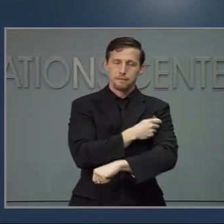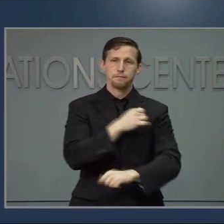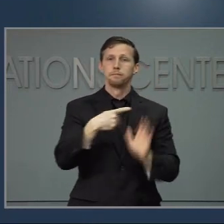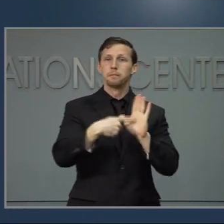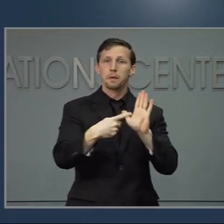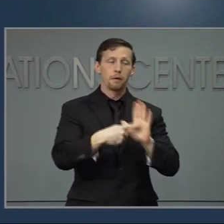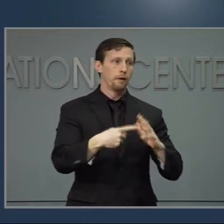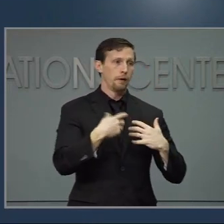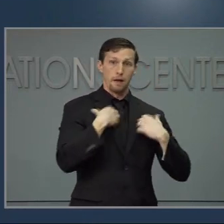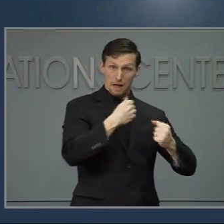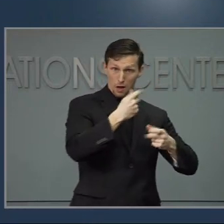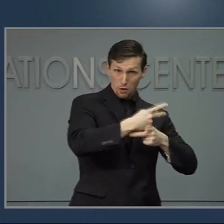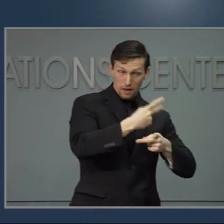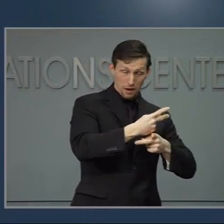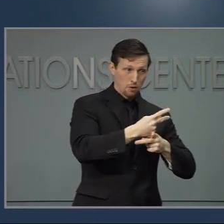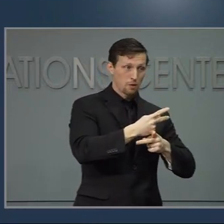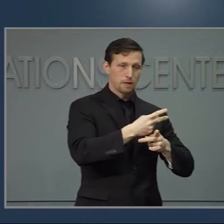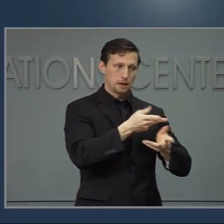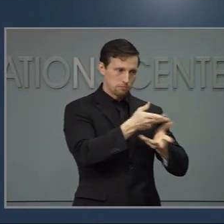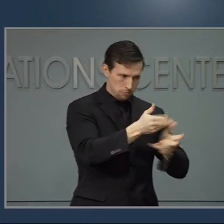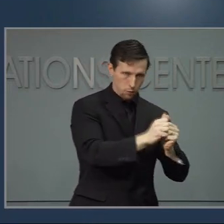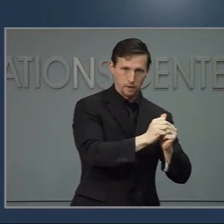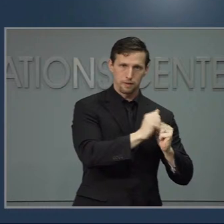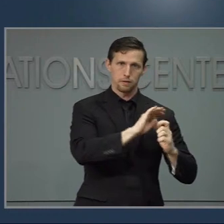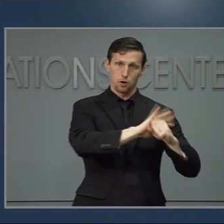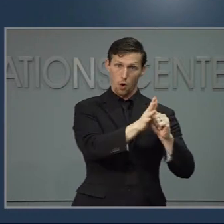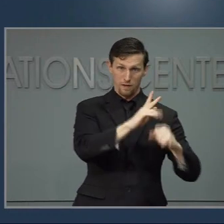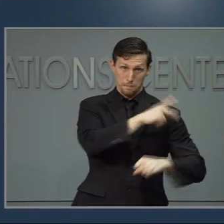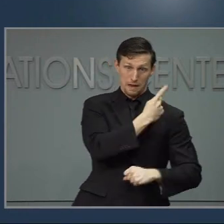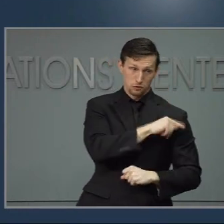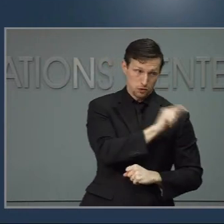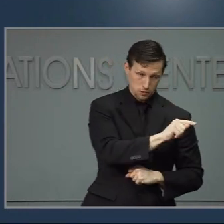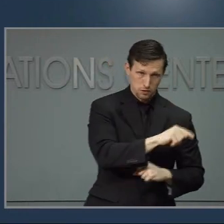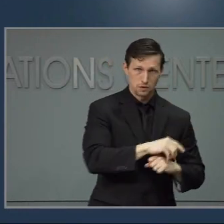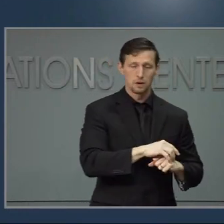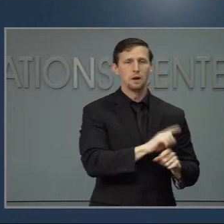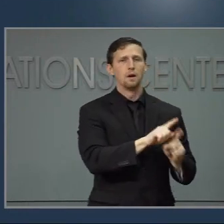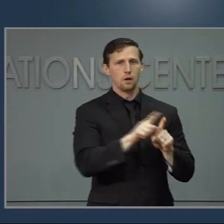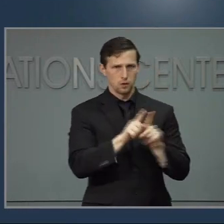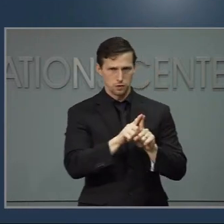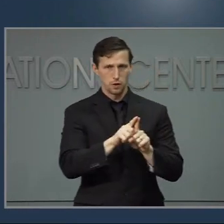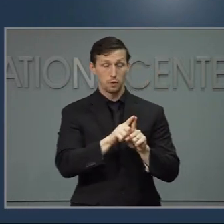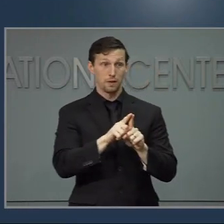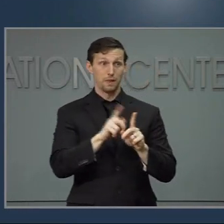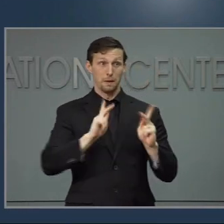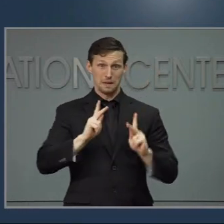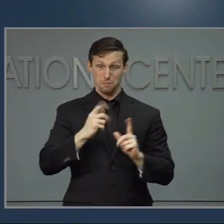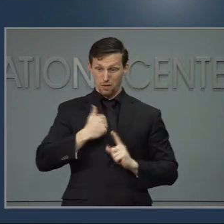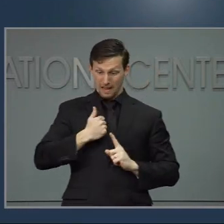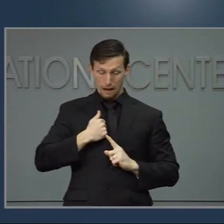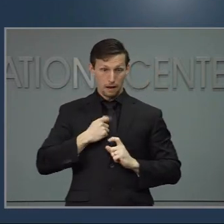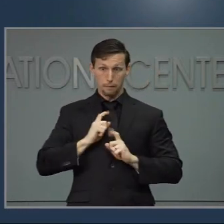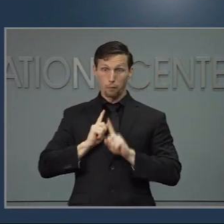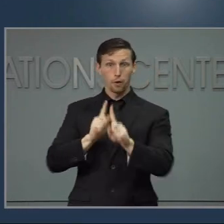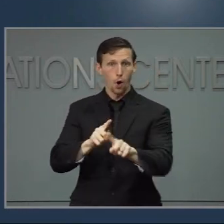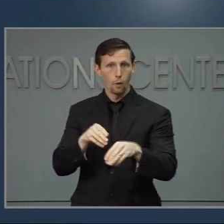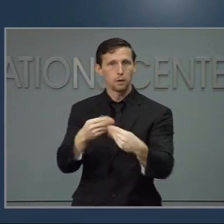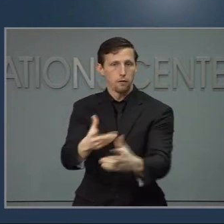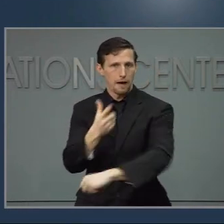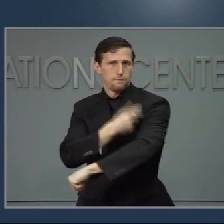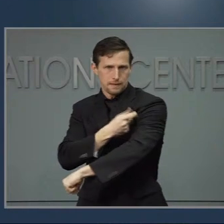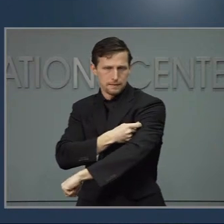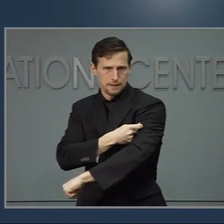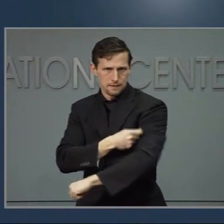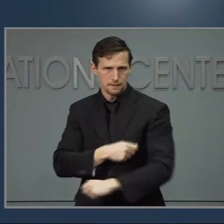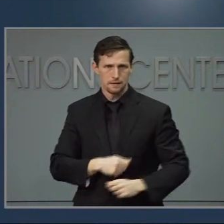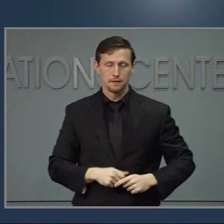as well as those giving vaccines. The early data suggests that there is still work to be done to be sure